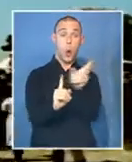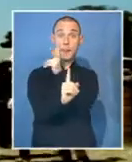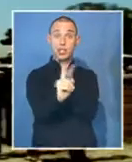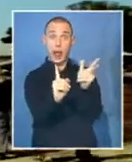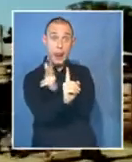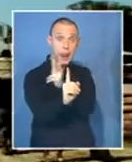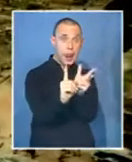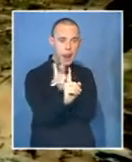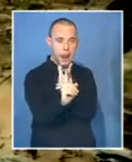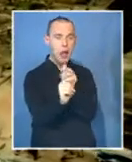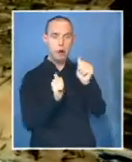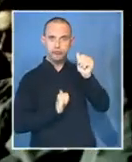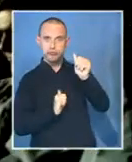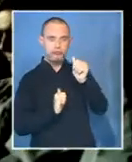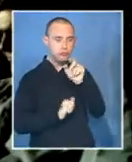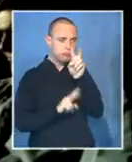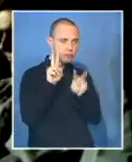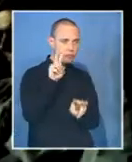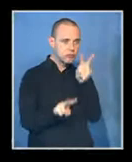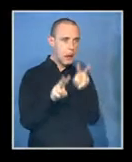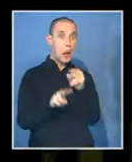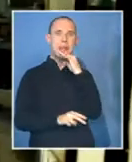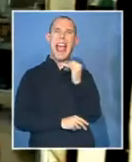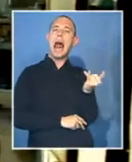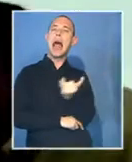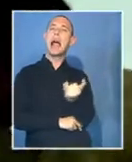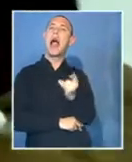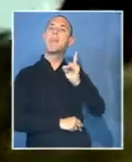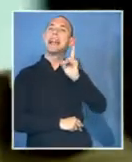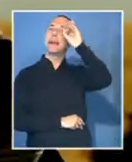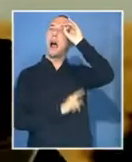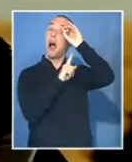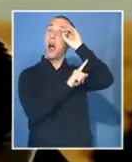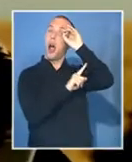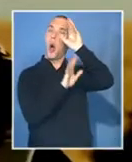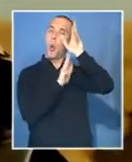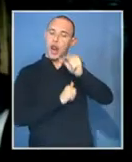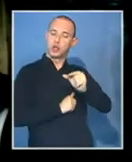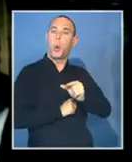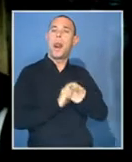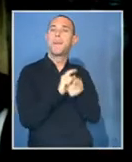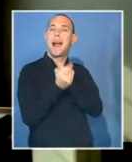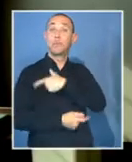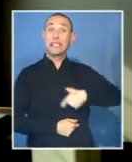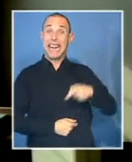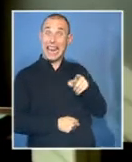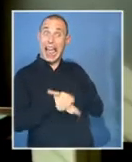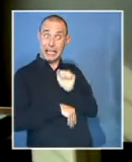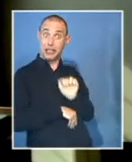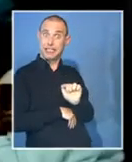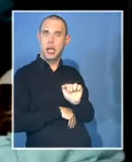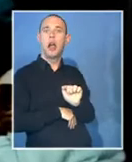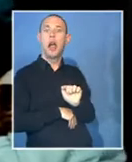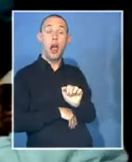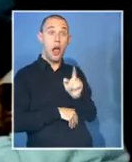beginning, so he was playing the Mandela that comes to become president, and that's when I knew we have a special